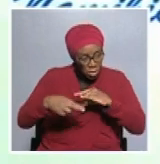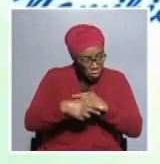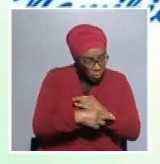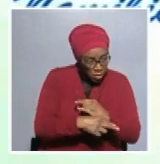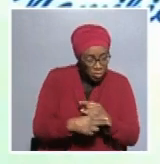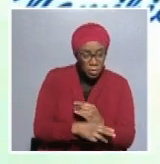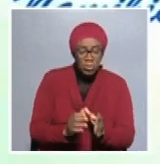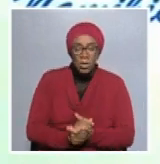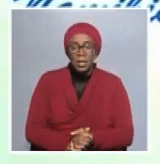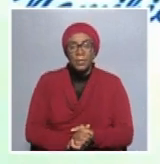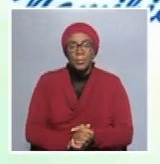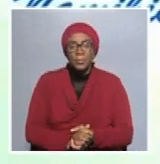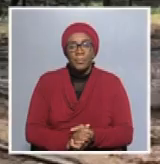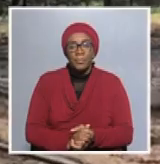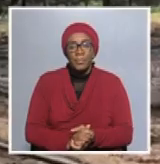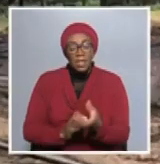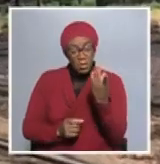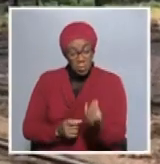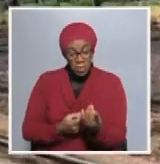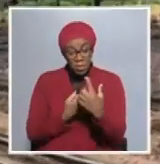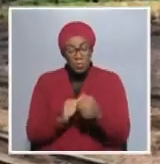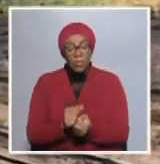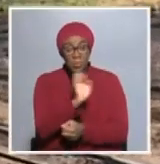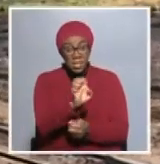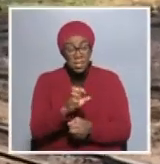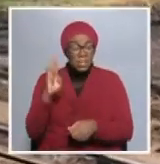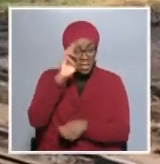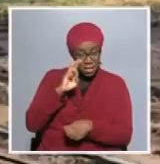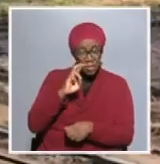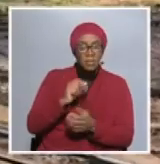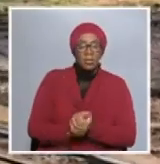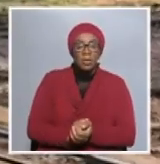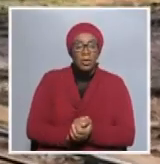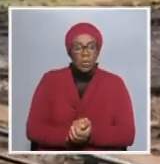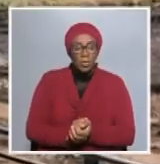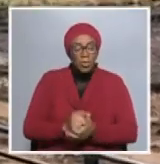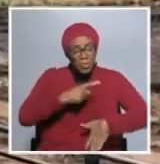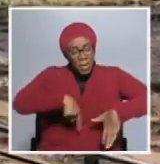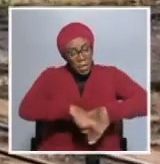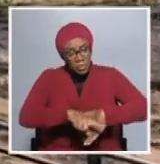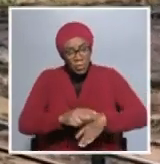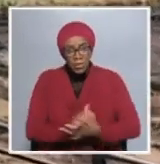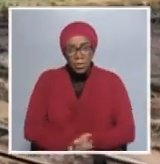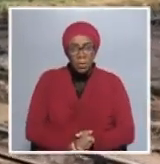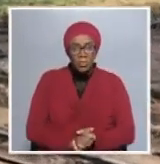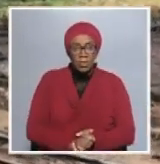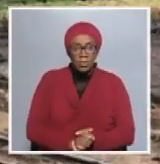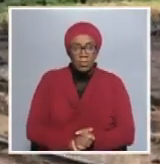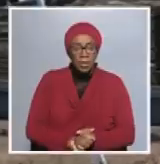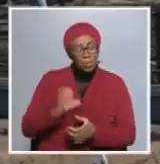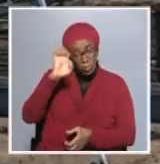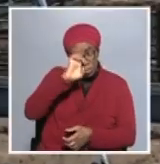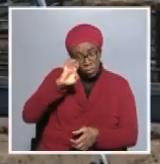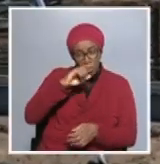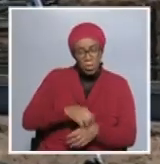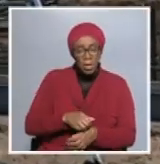transported into the southern part of the country. Ultimately, in Saudi, in the Middle East, and in the West African markets which we have opened. So